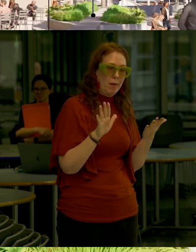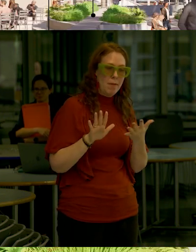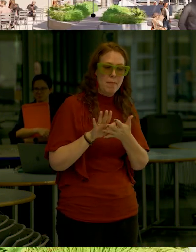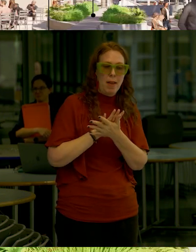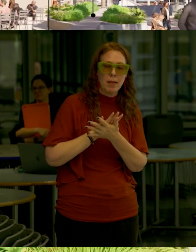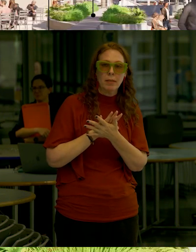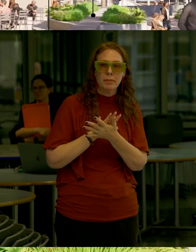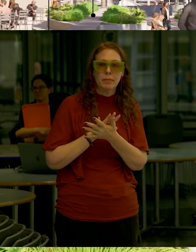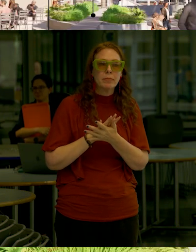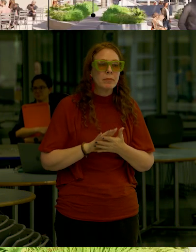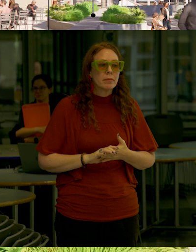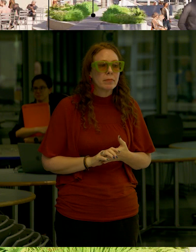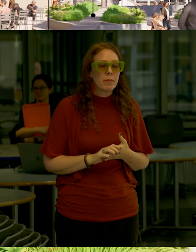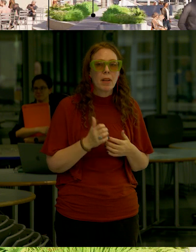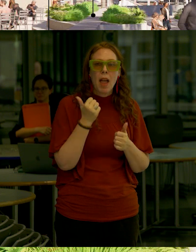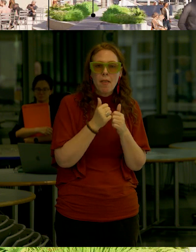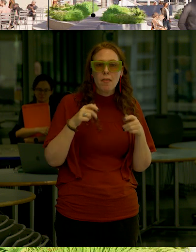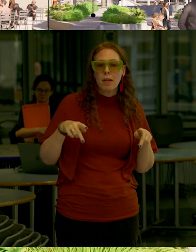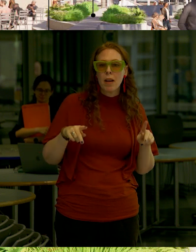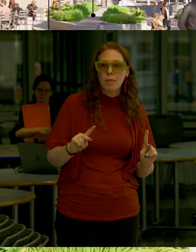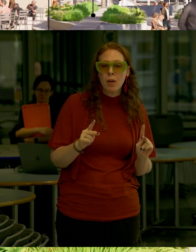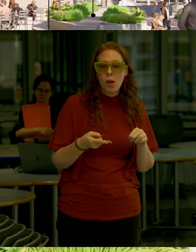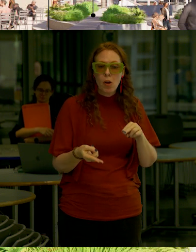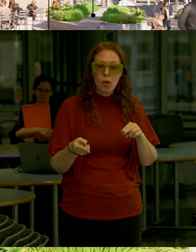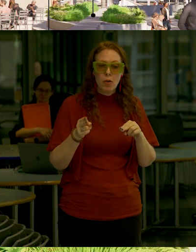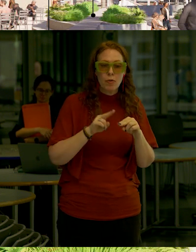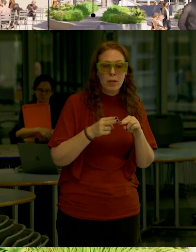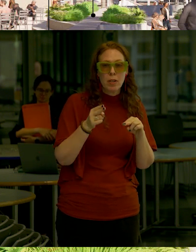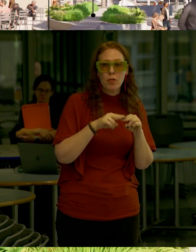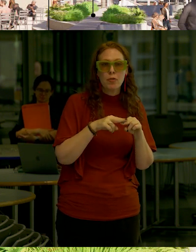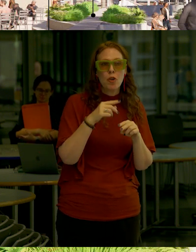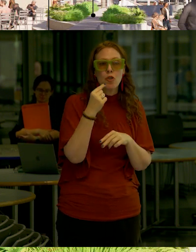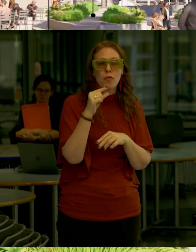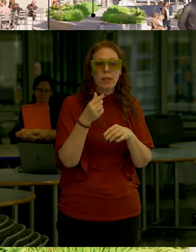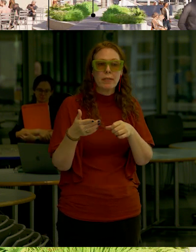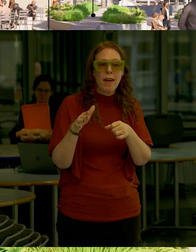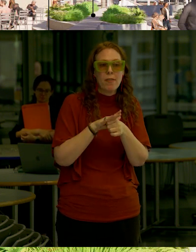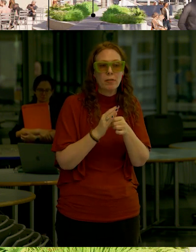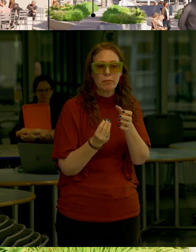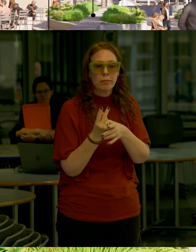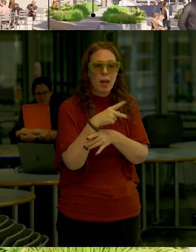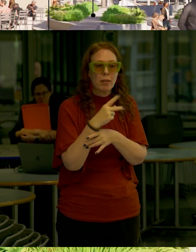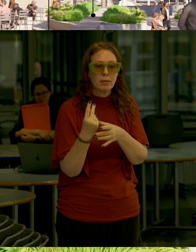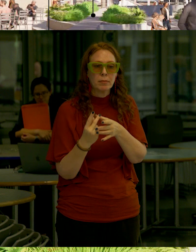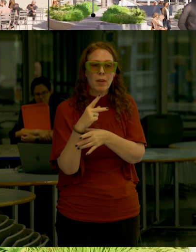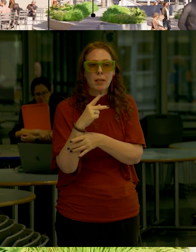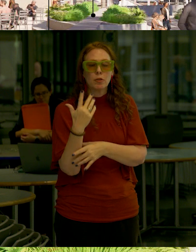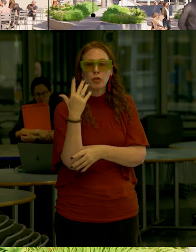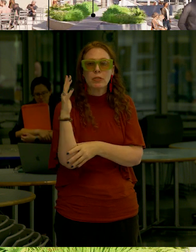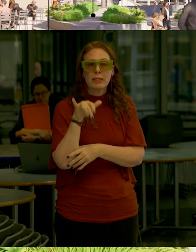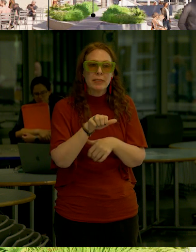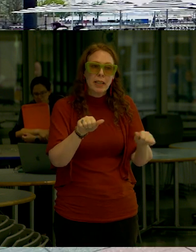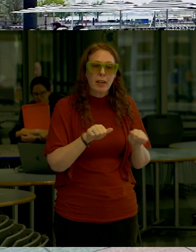and we're taking every opportunity to increase the green coverage and the plantings in this area